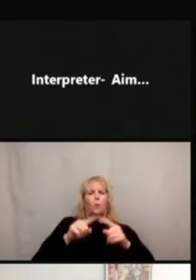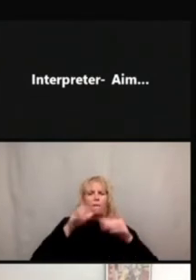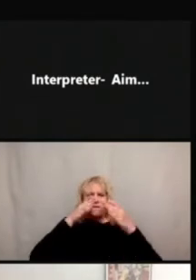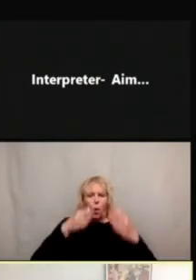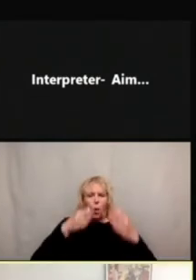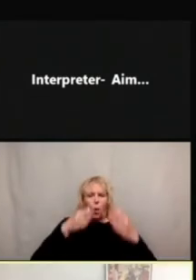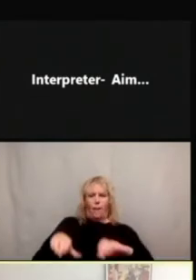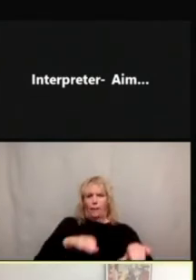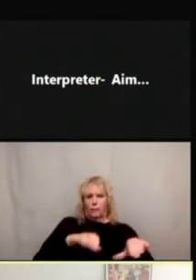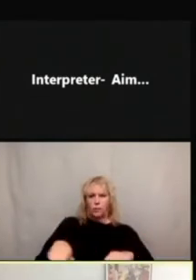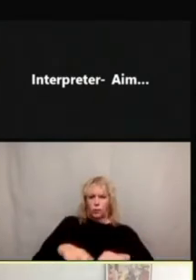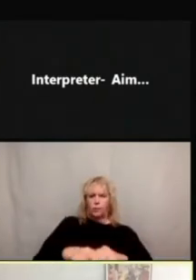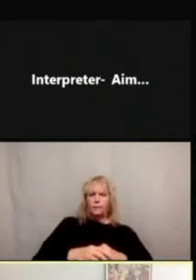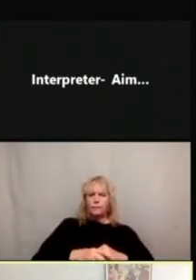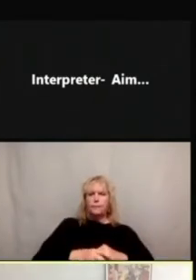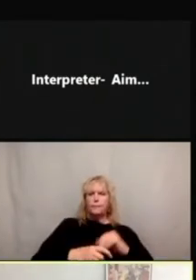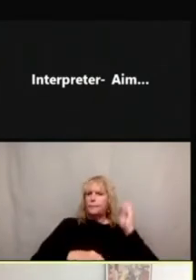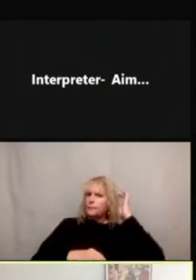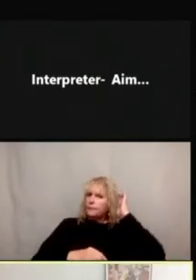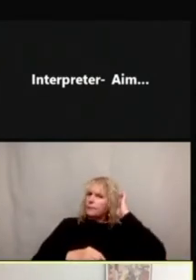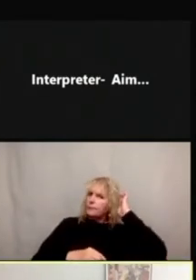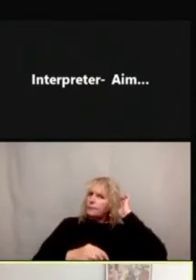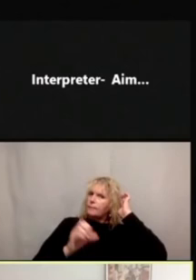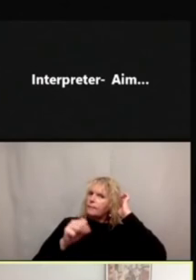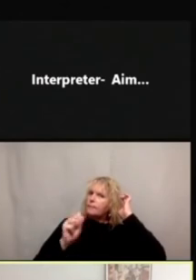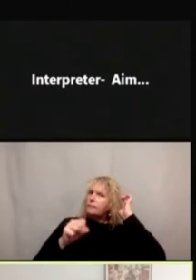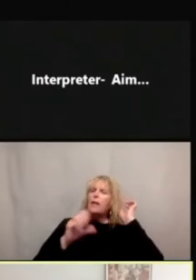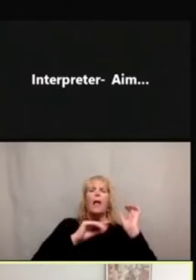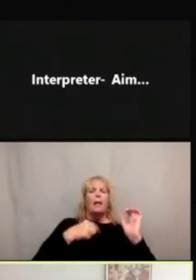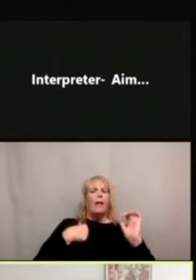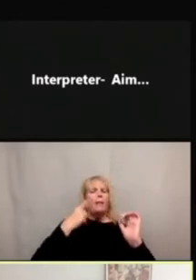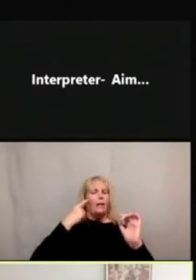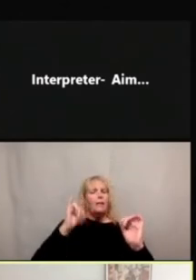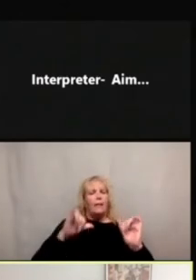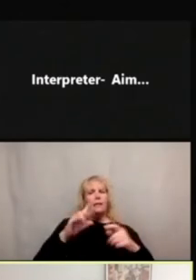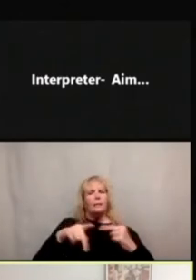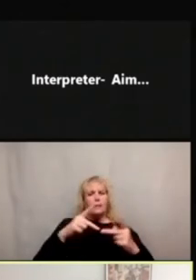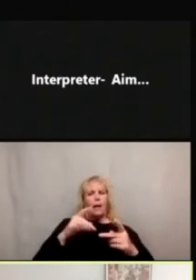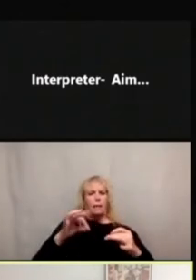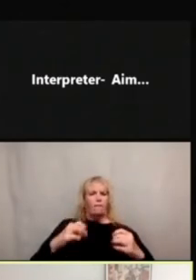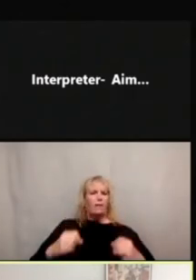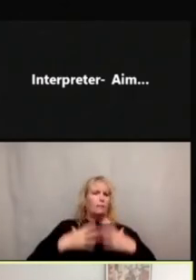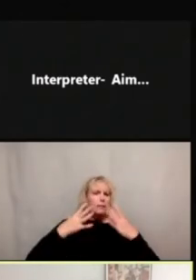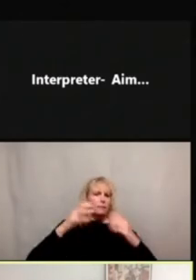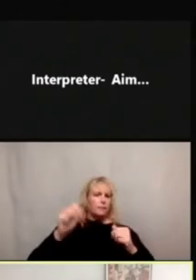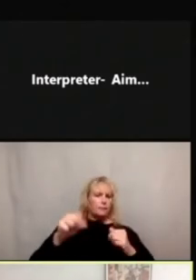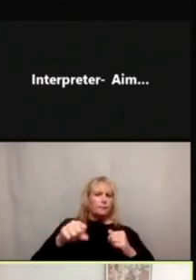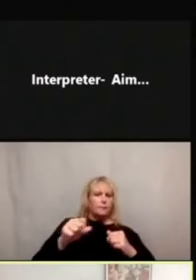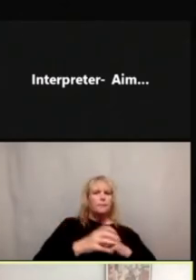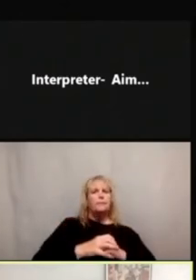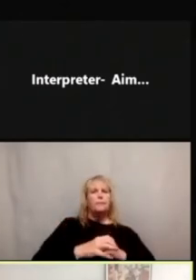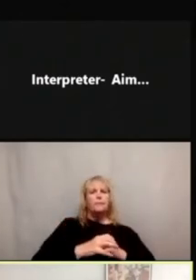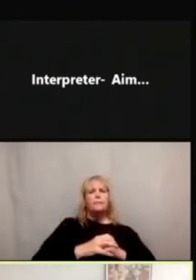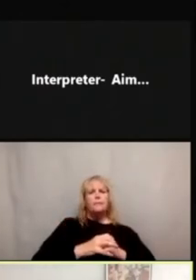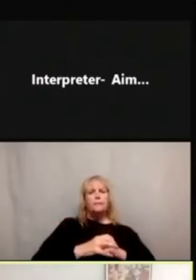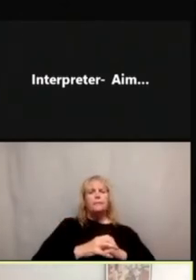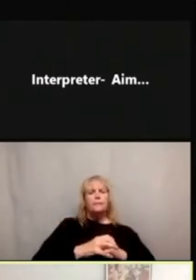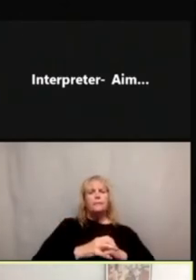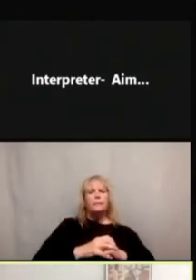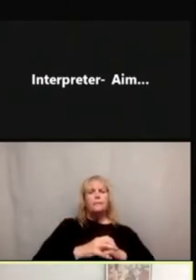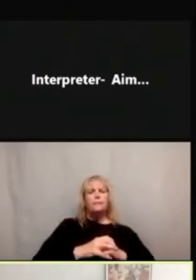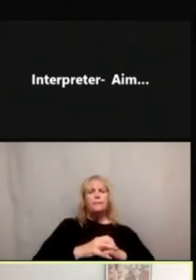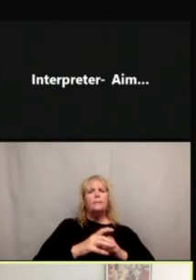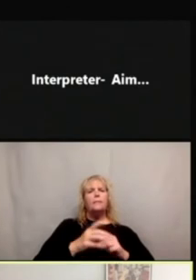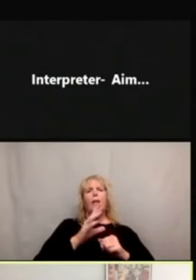Yeah, I think that can definitely be a source of inspiration to draw from as we're designing pictograms. And then,